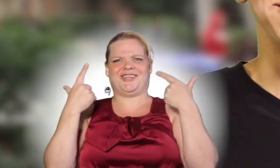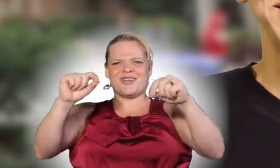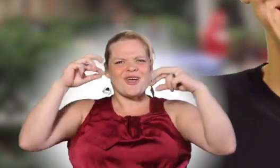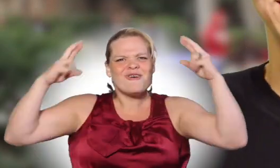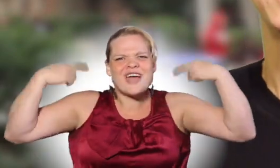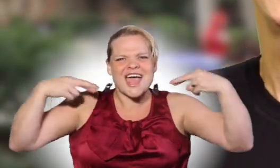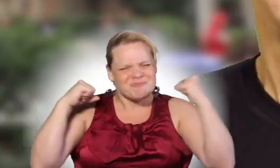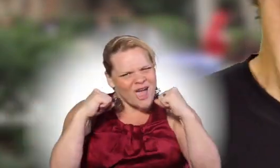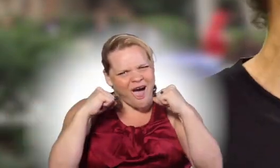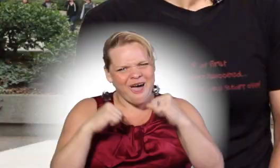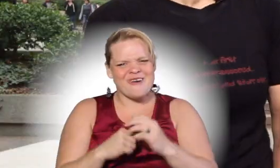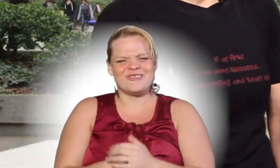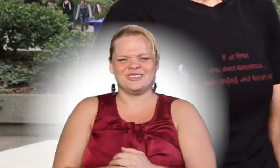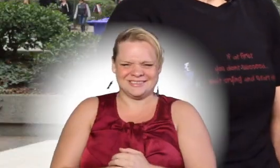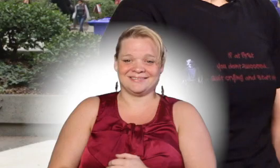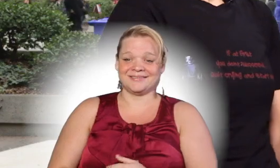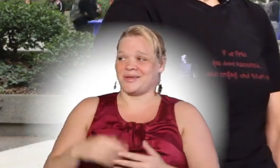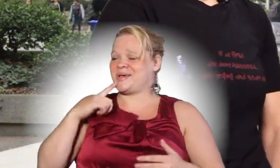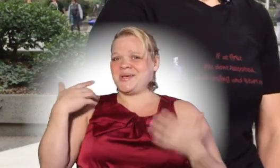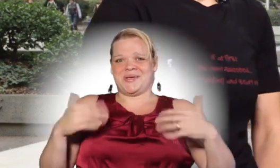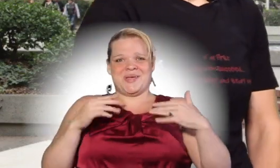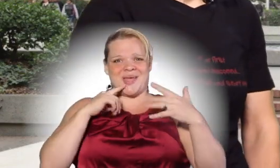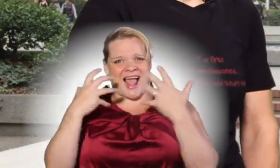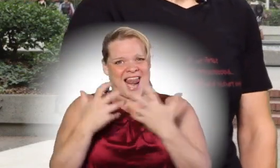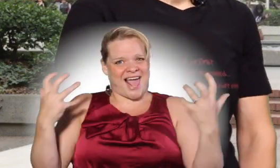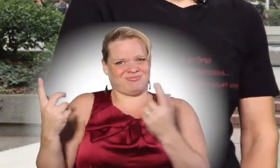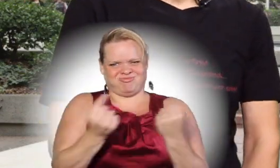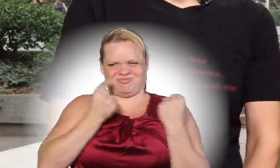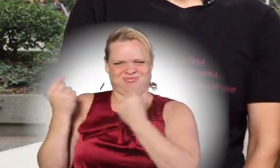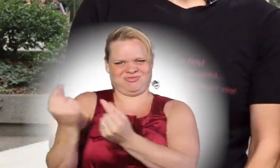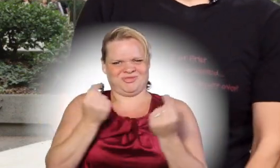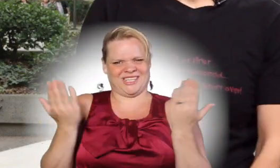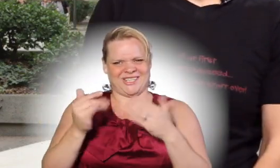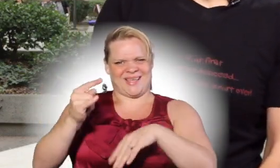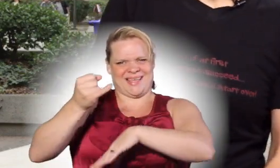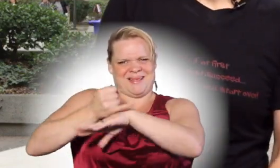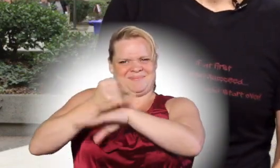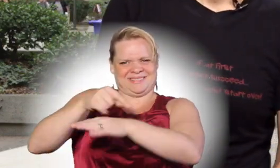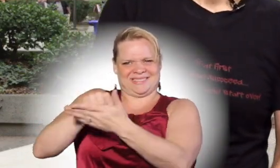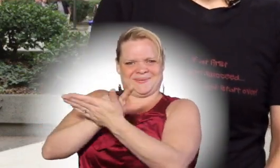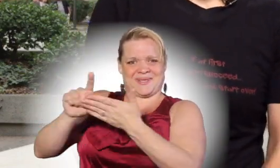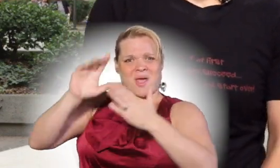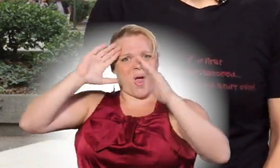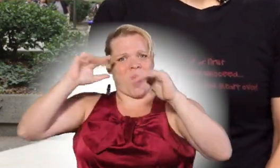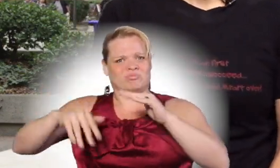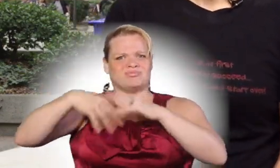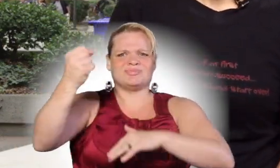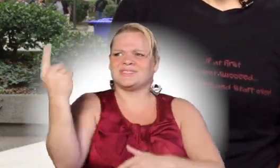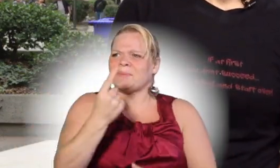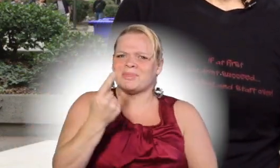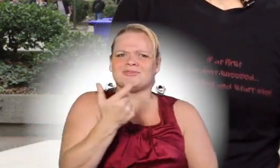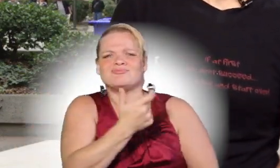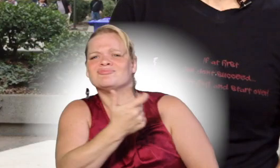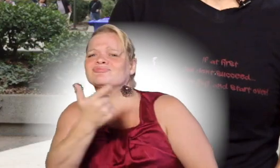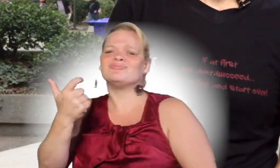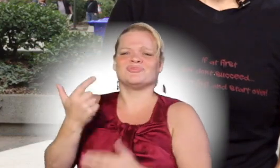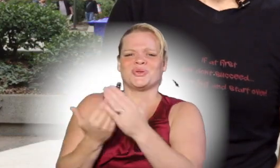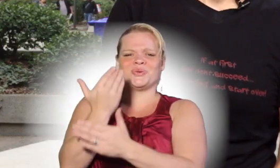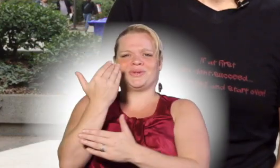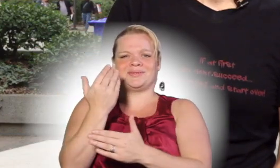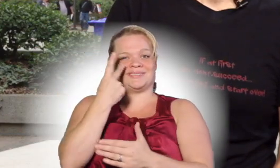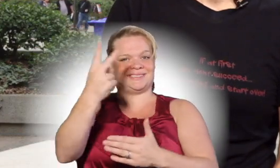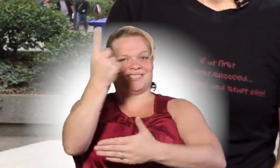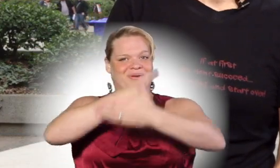go Rams! All right, sounds great, Suzette. Well, guys, there's a lot happening on campus this week, so we hope you get out and try something new.